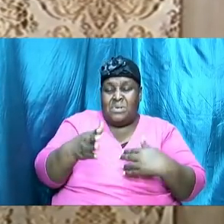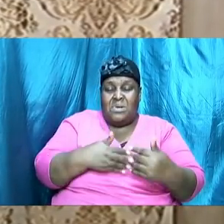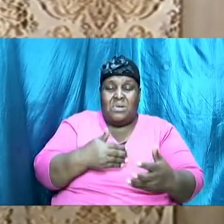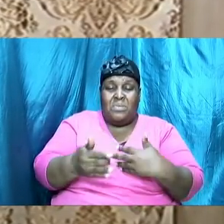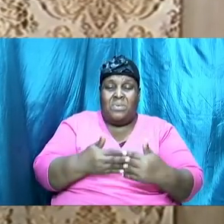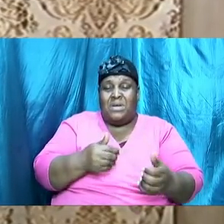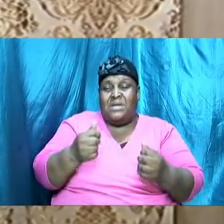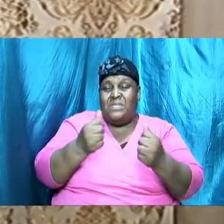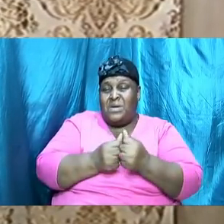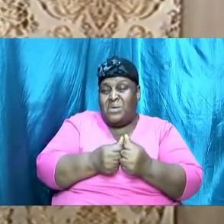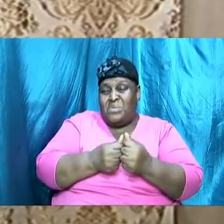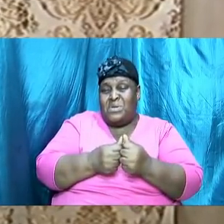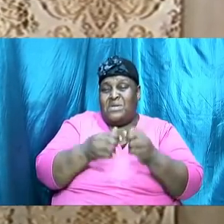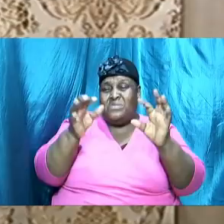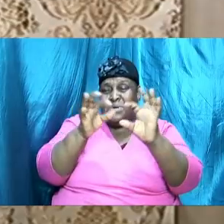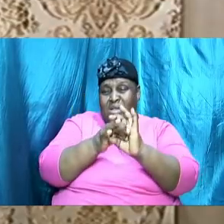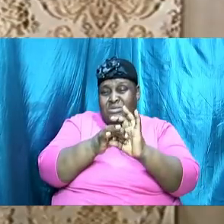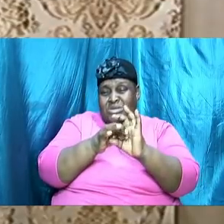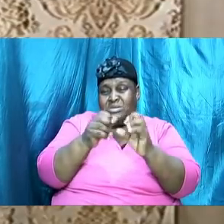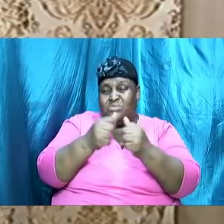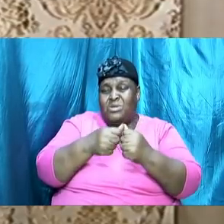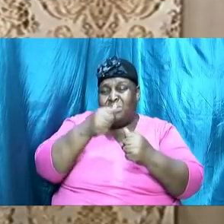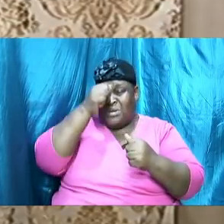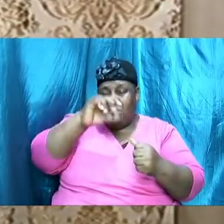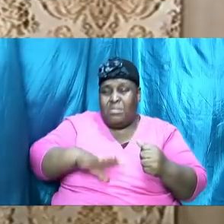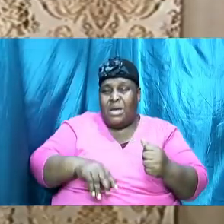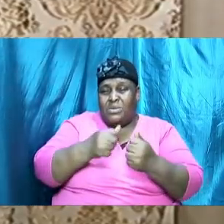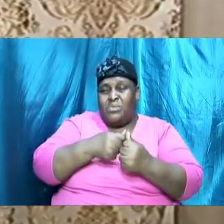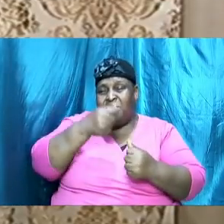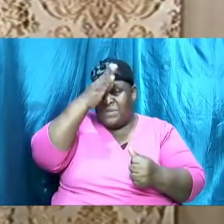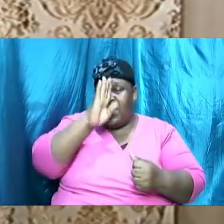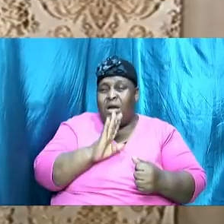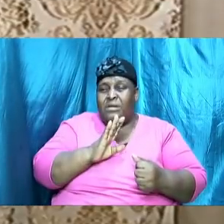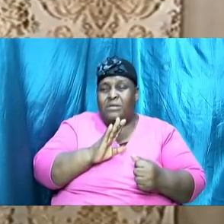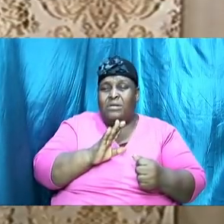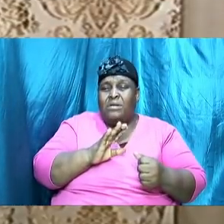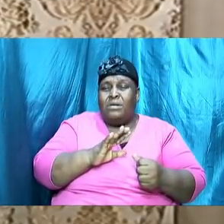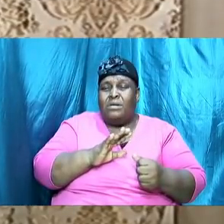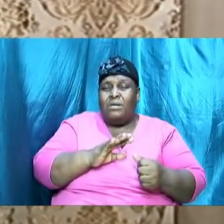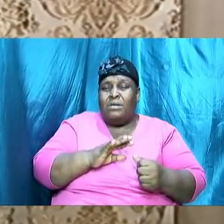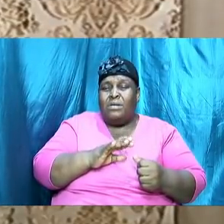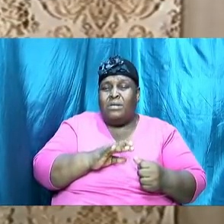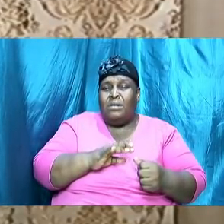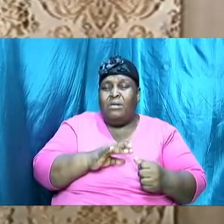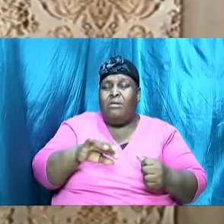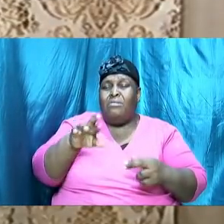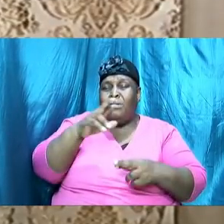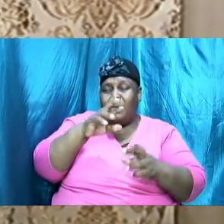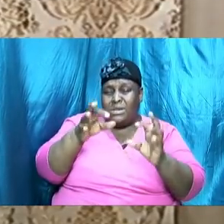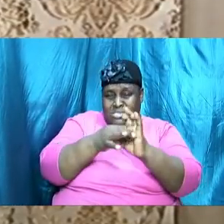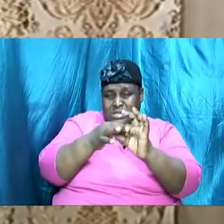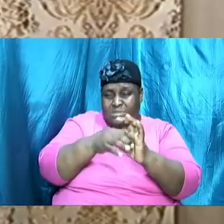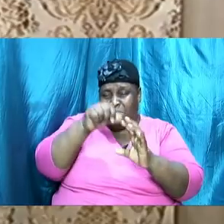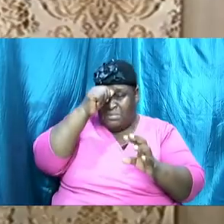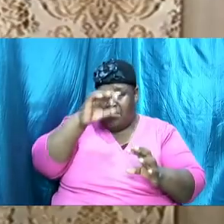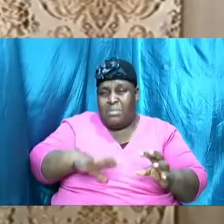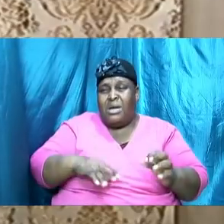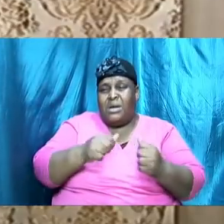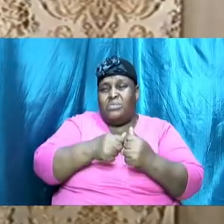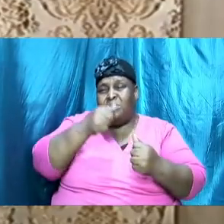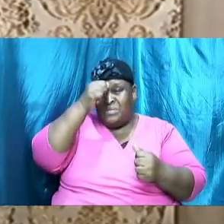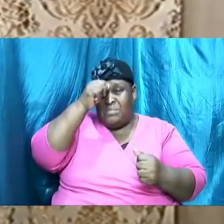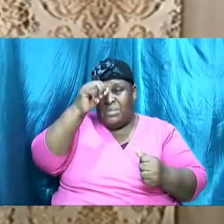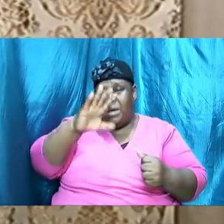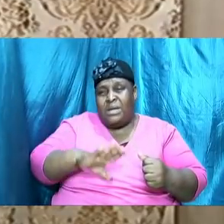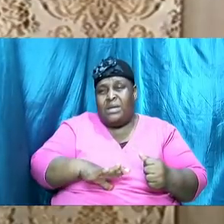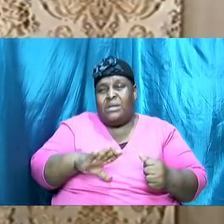man with God or it is relationship man with man there are some things